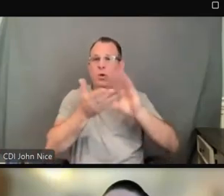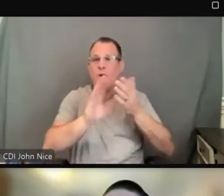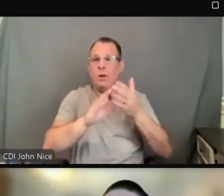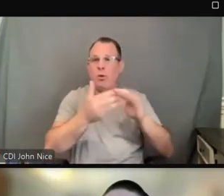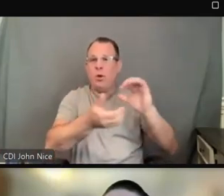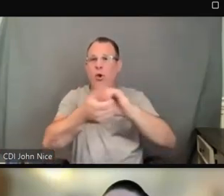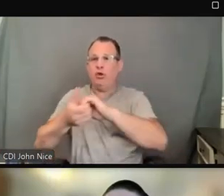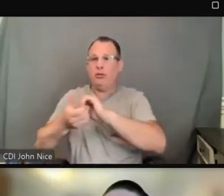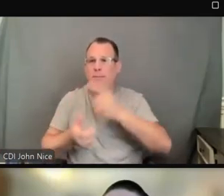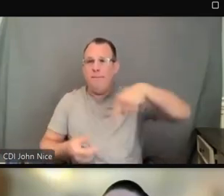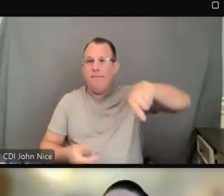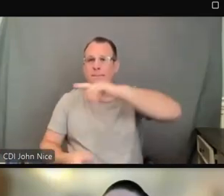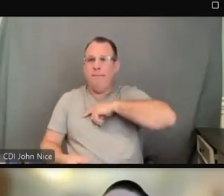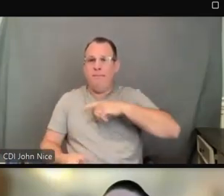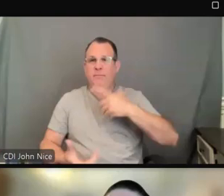It's frustrating.